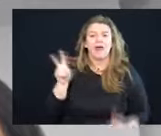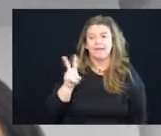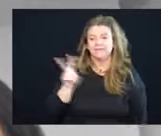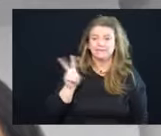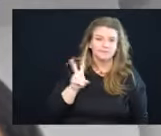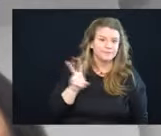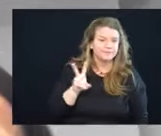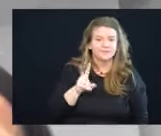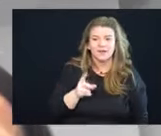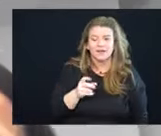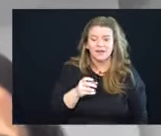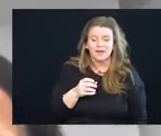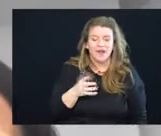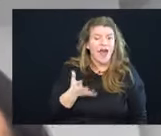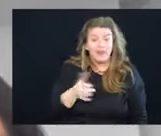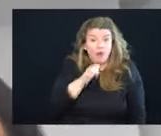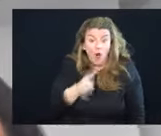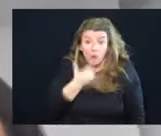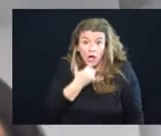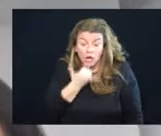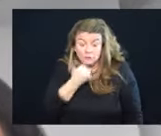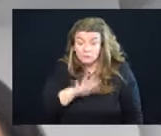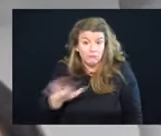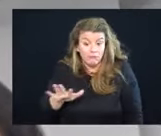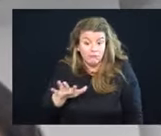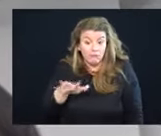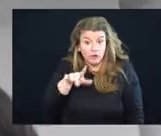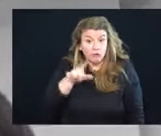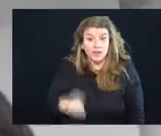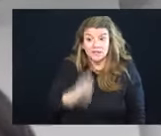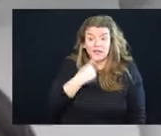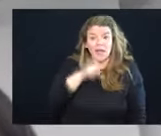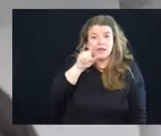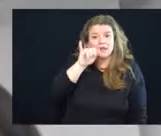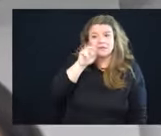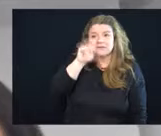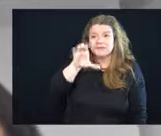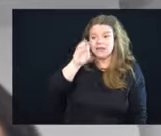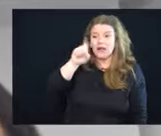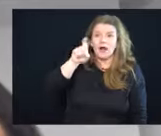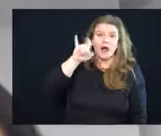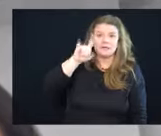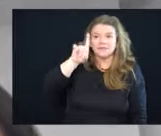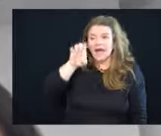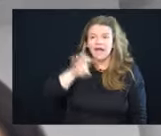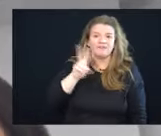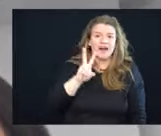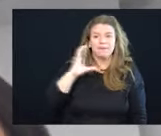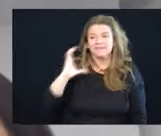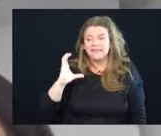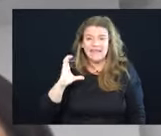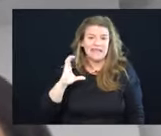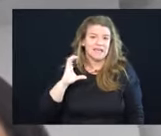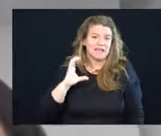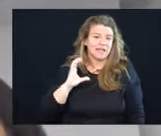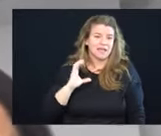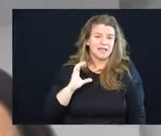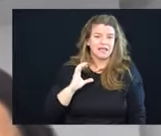take a lot of, and these are not wrong things to do. You can take zinc oxide, a lot of vitamin C, a lot of